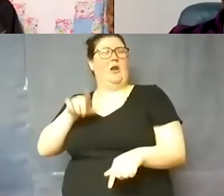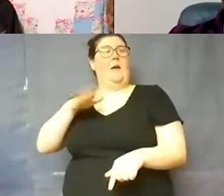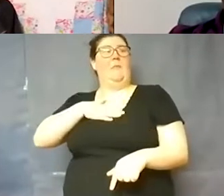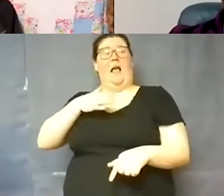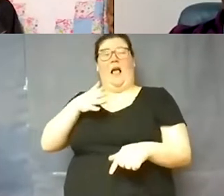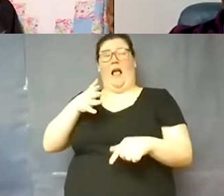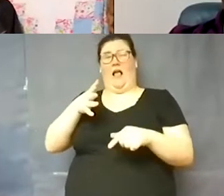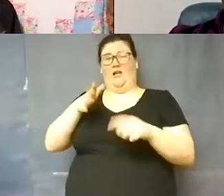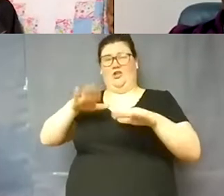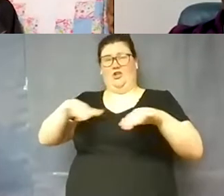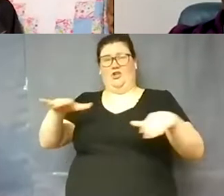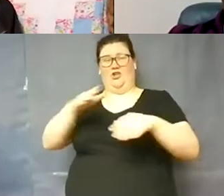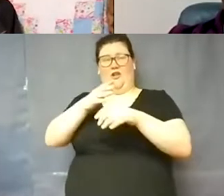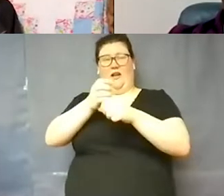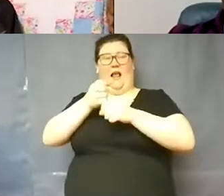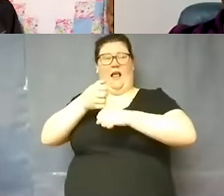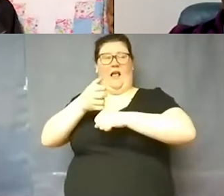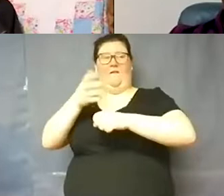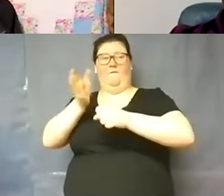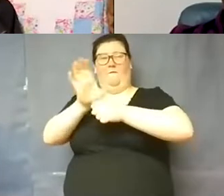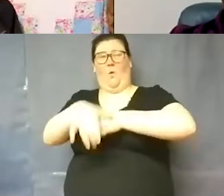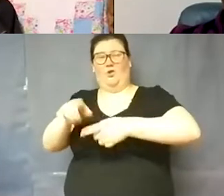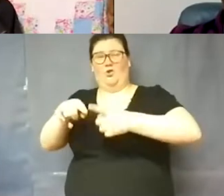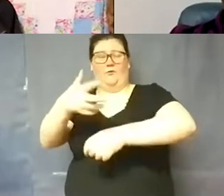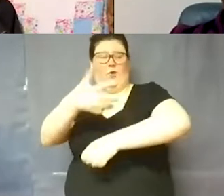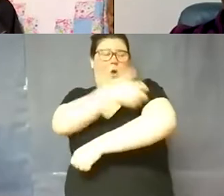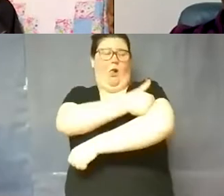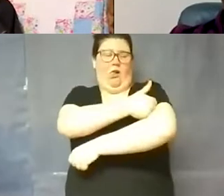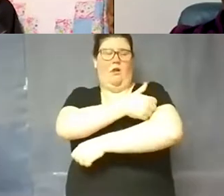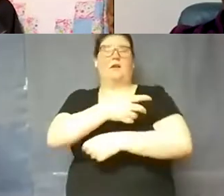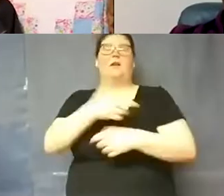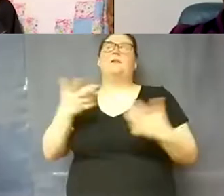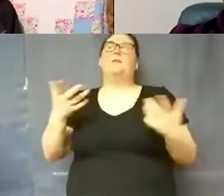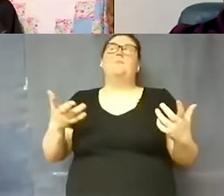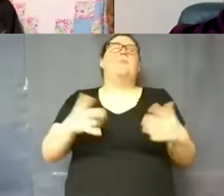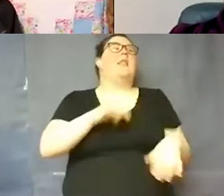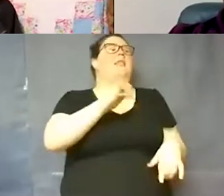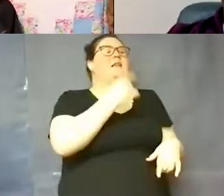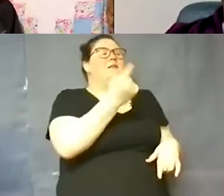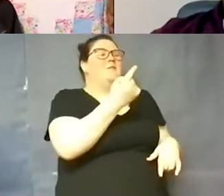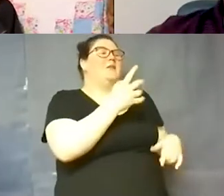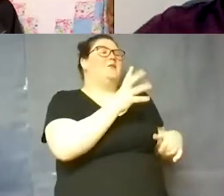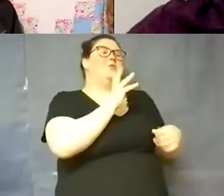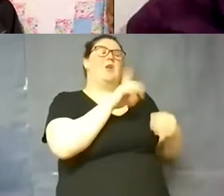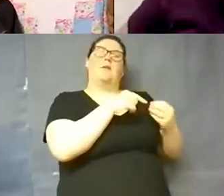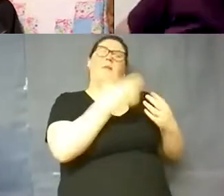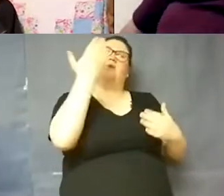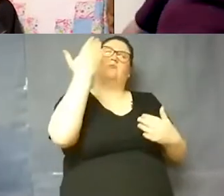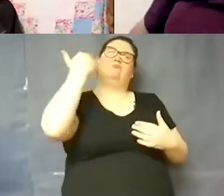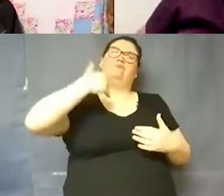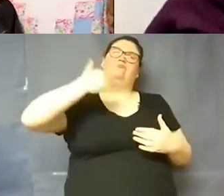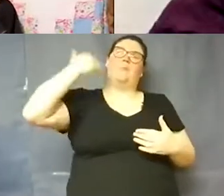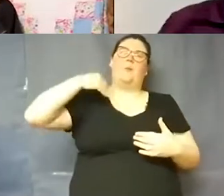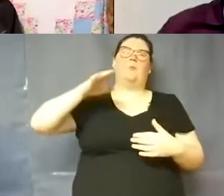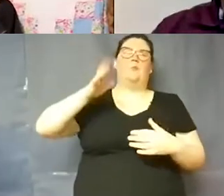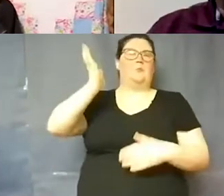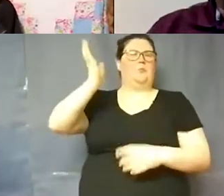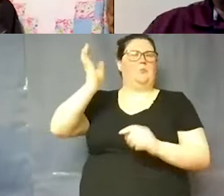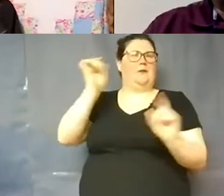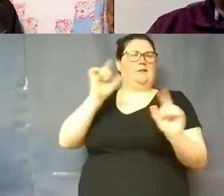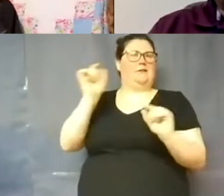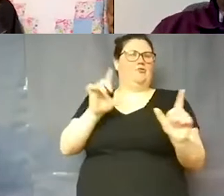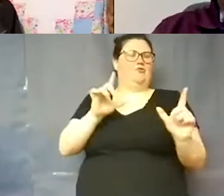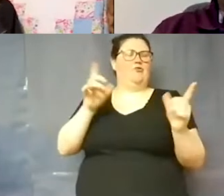vaccine in order to attend school next year? Yeah, and that's something that we talked about in the presentation earlier. It's that's